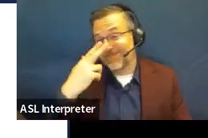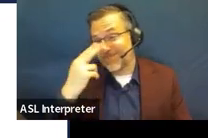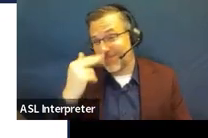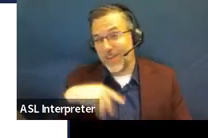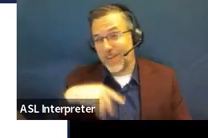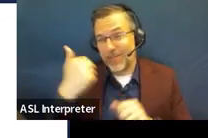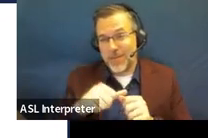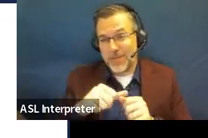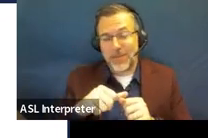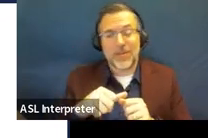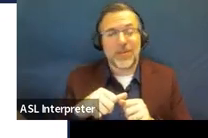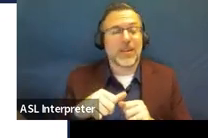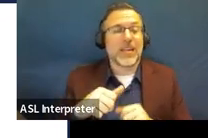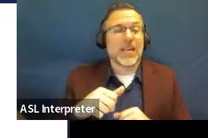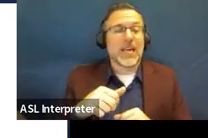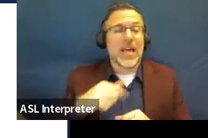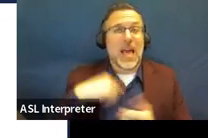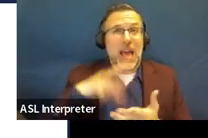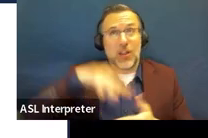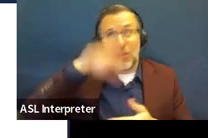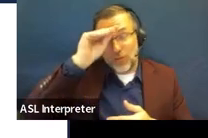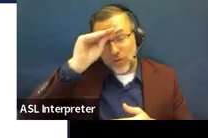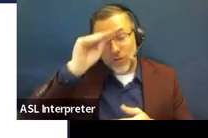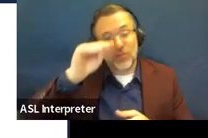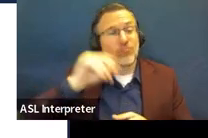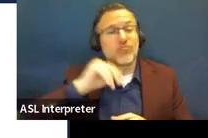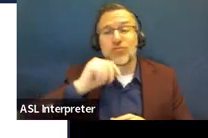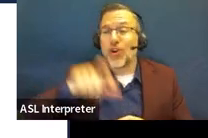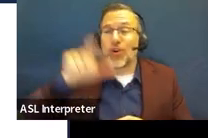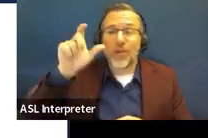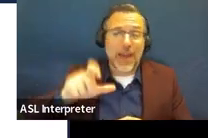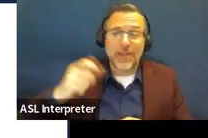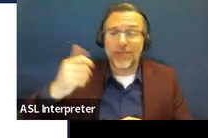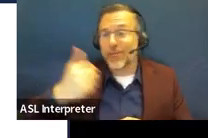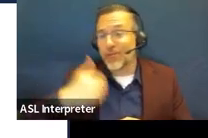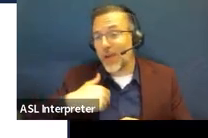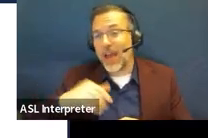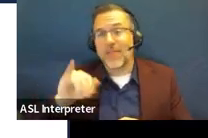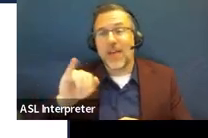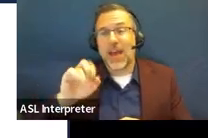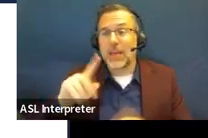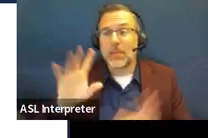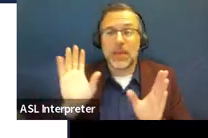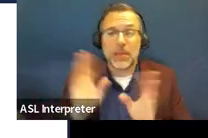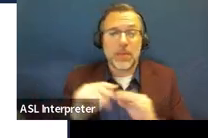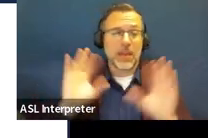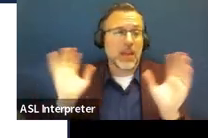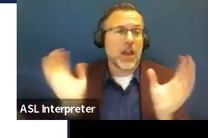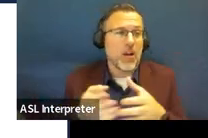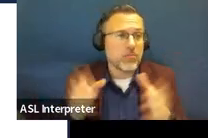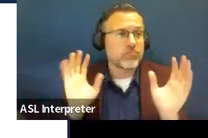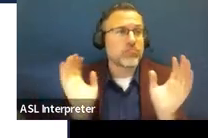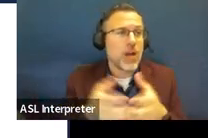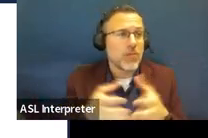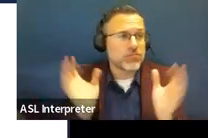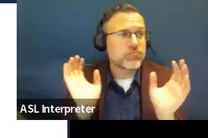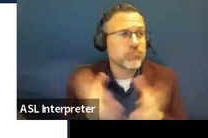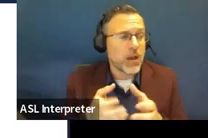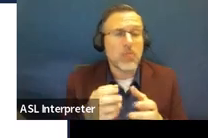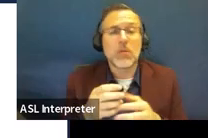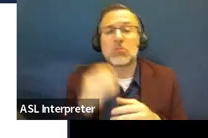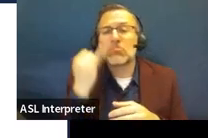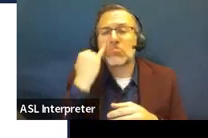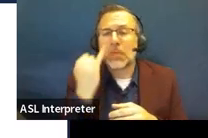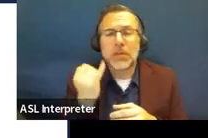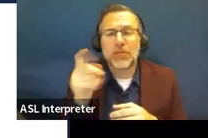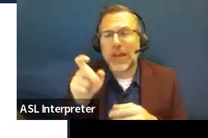learned this as a teacher, that you did not have to have an IEP meeting bringing the whole team together to make an amendment if you need to